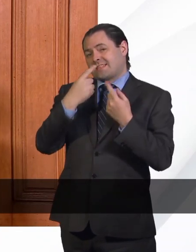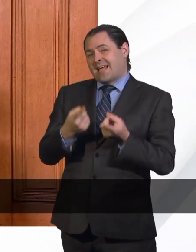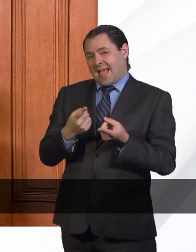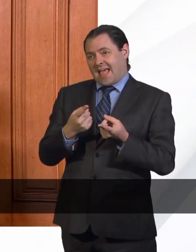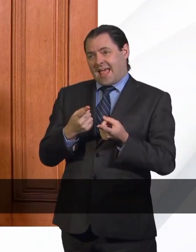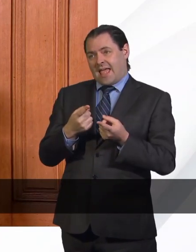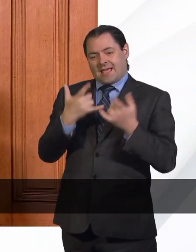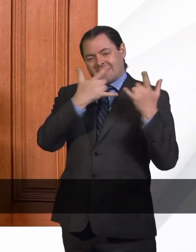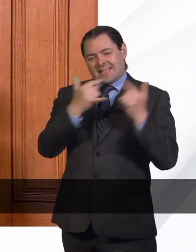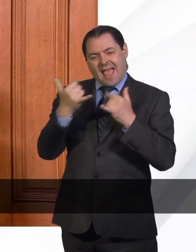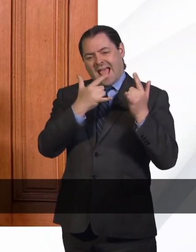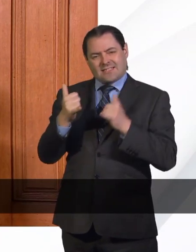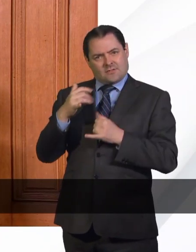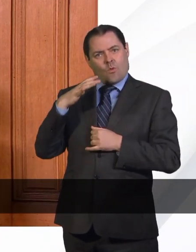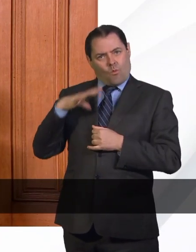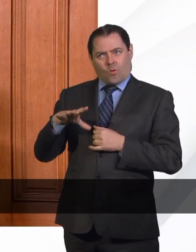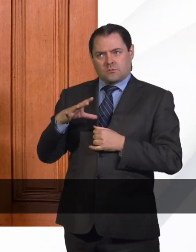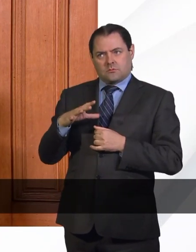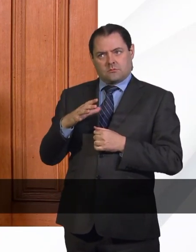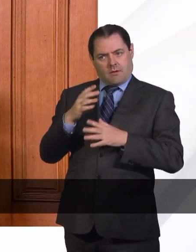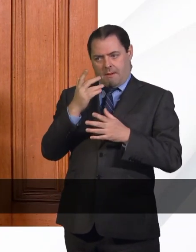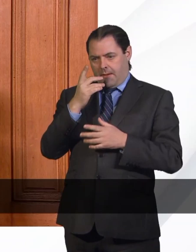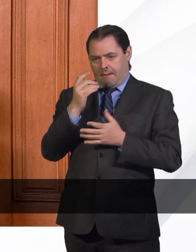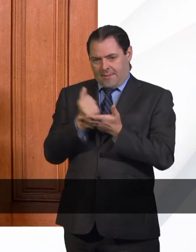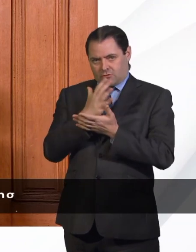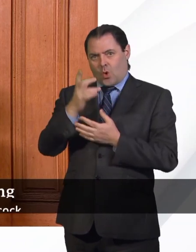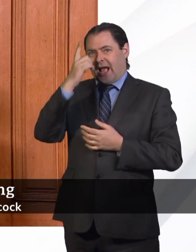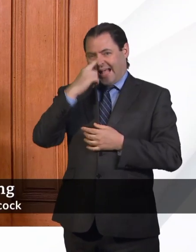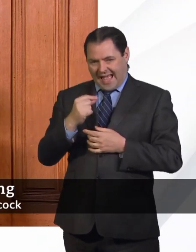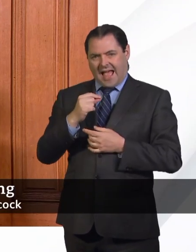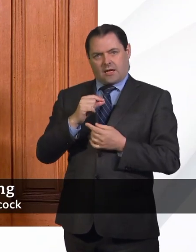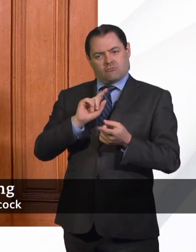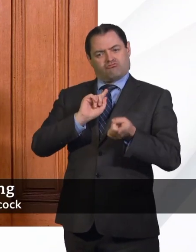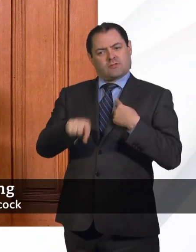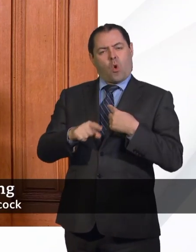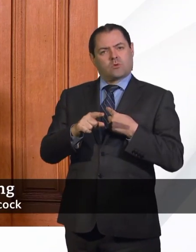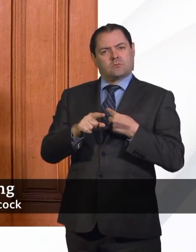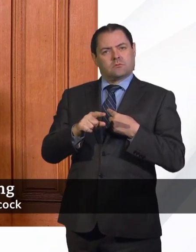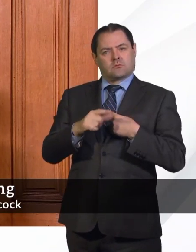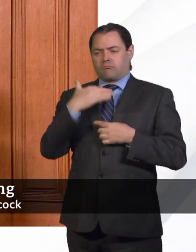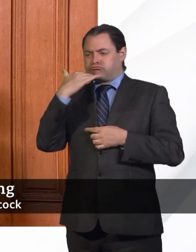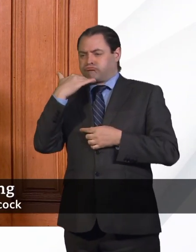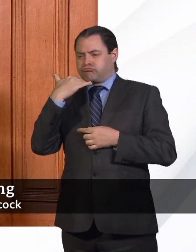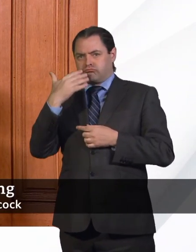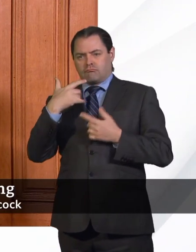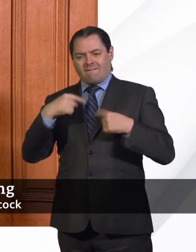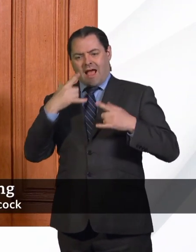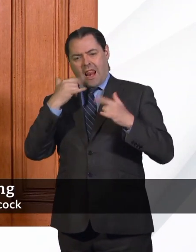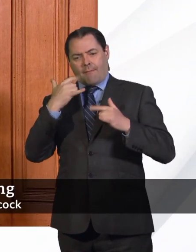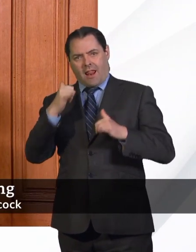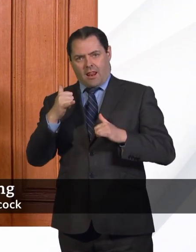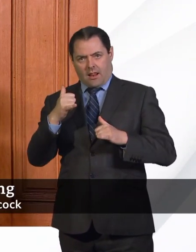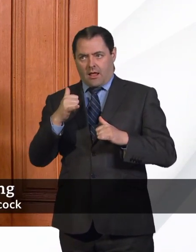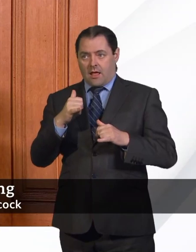of the testing programme was to build a capacity of tests to respond to the pandemic. And it's really what we do with the